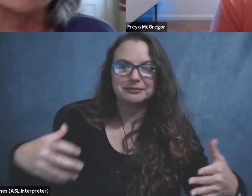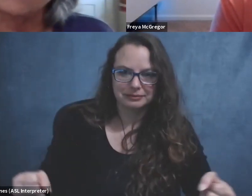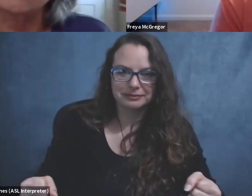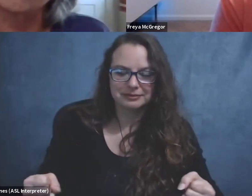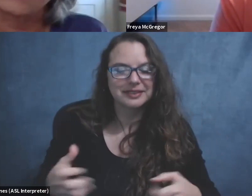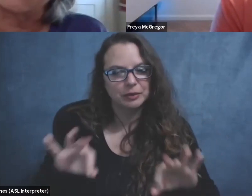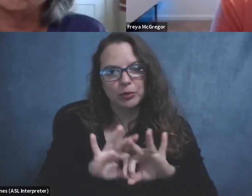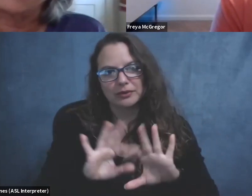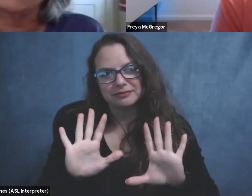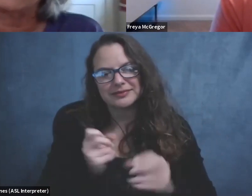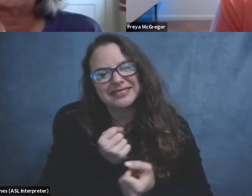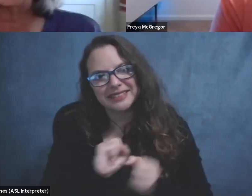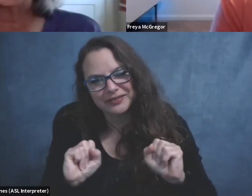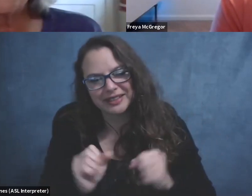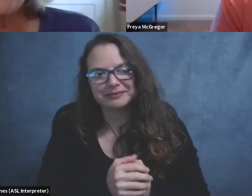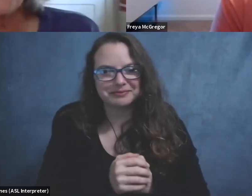safety mainly.